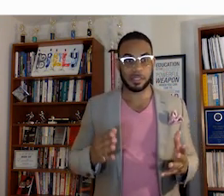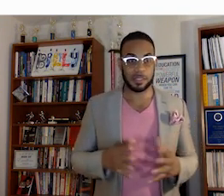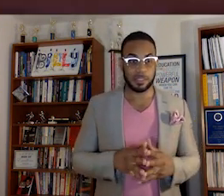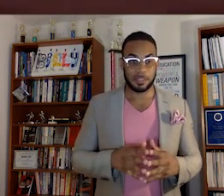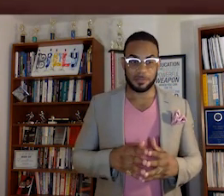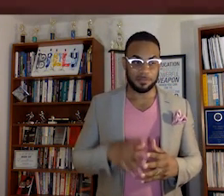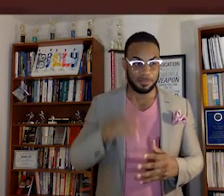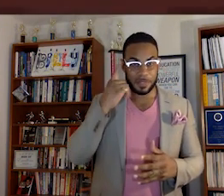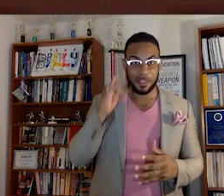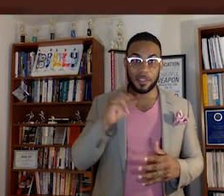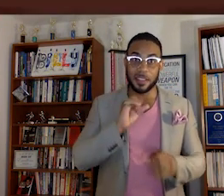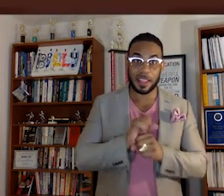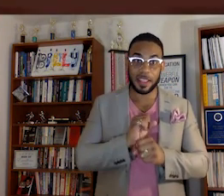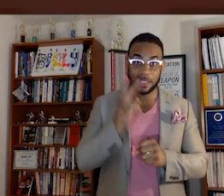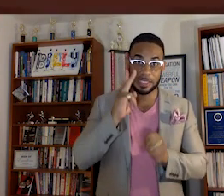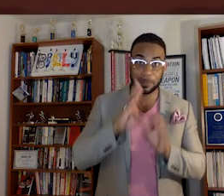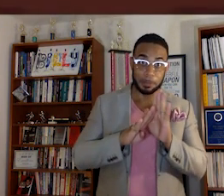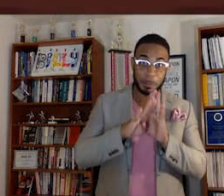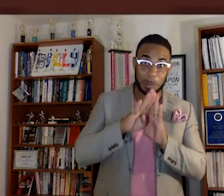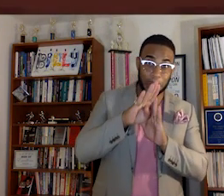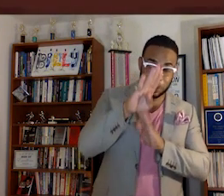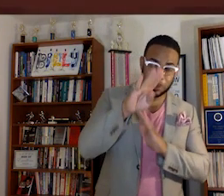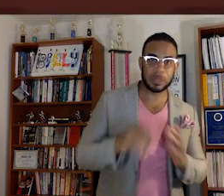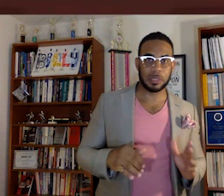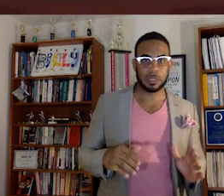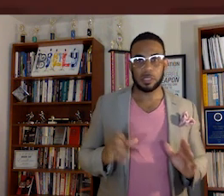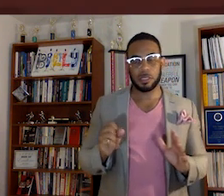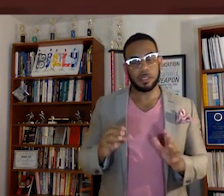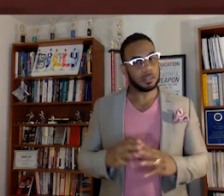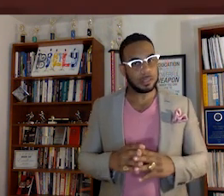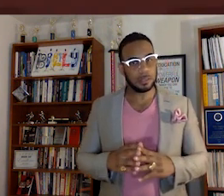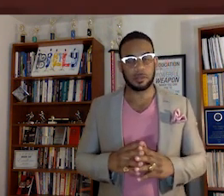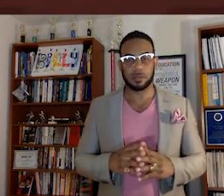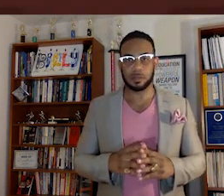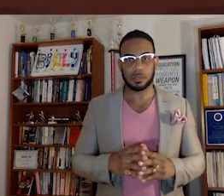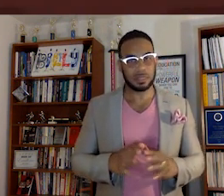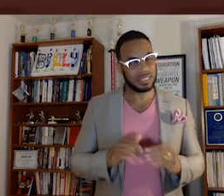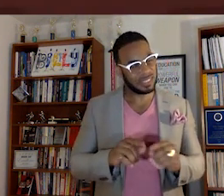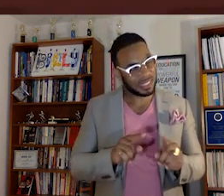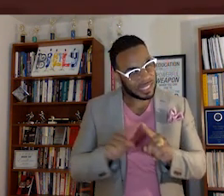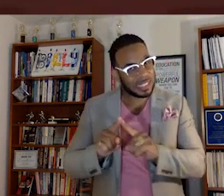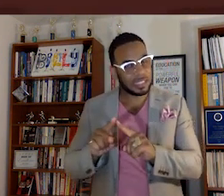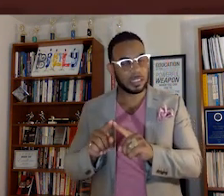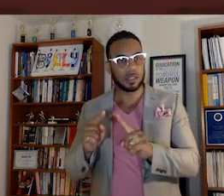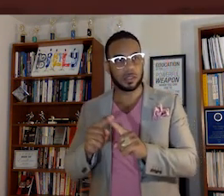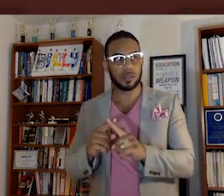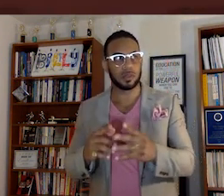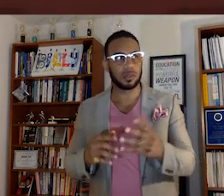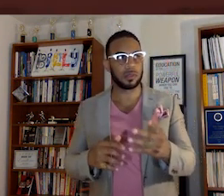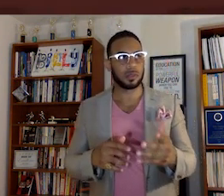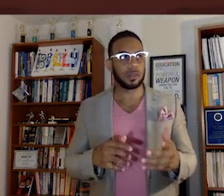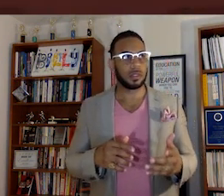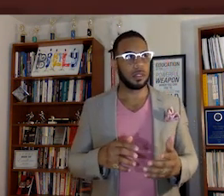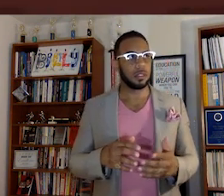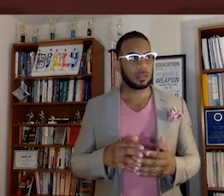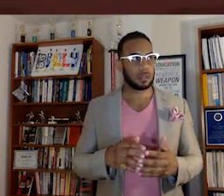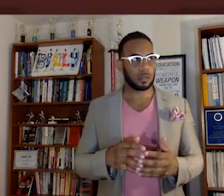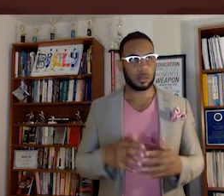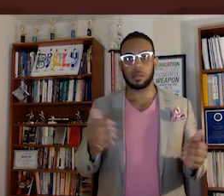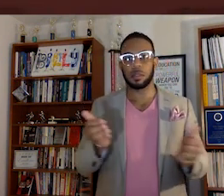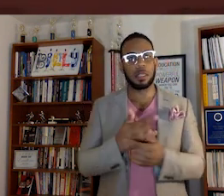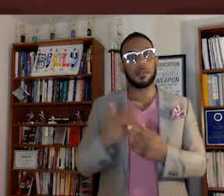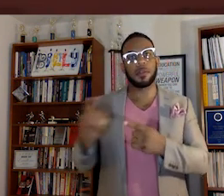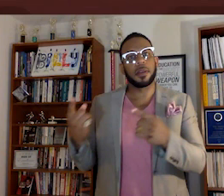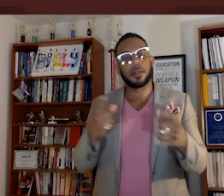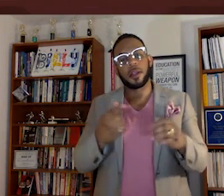California is actually seeing a spike. So in addition to everything